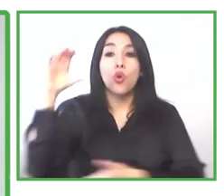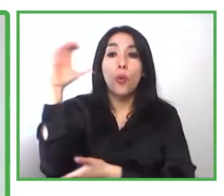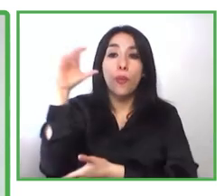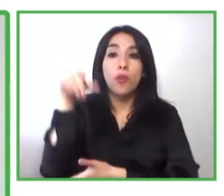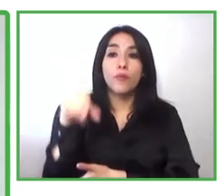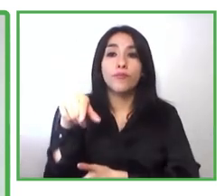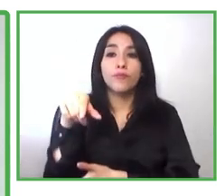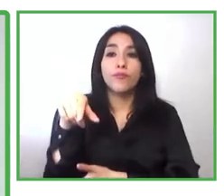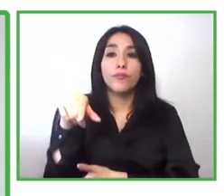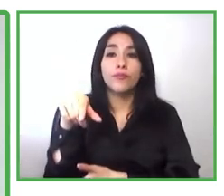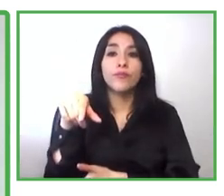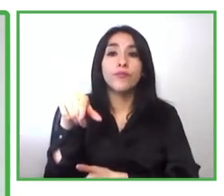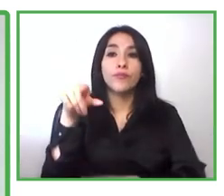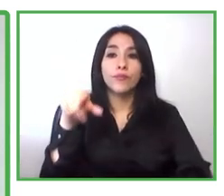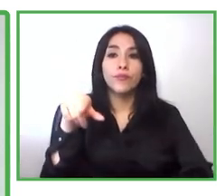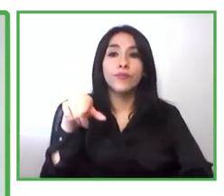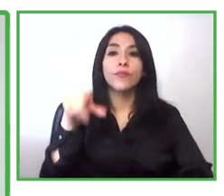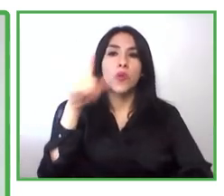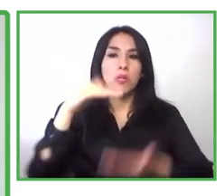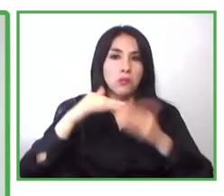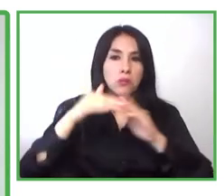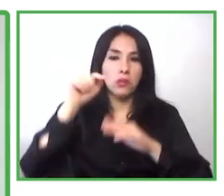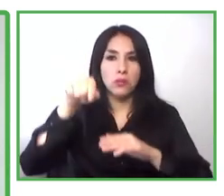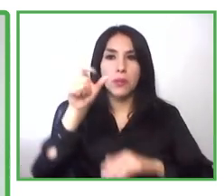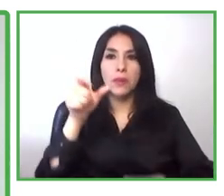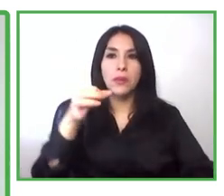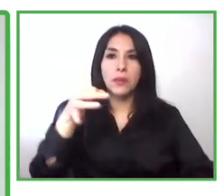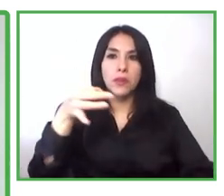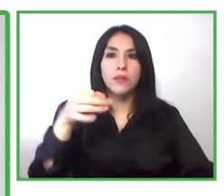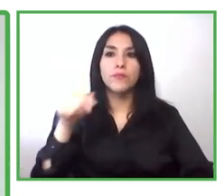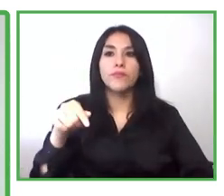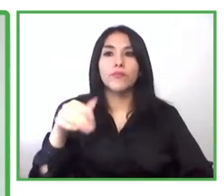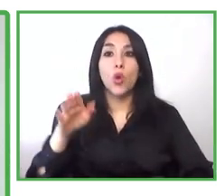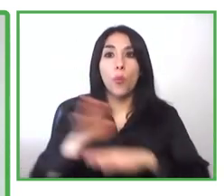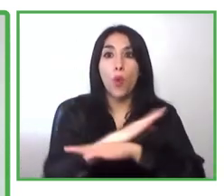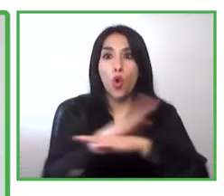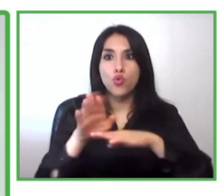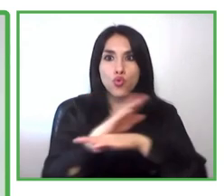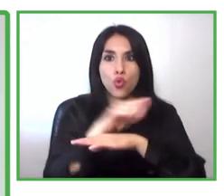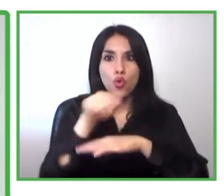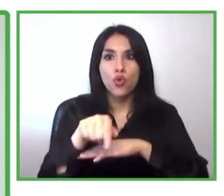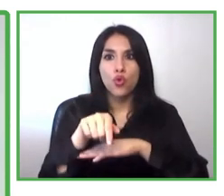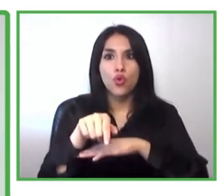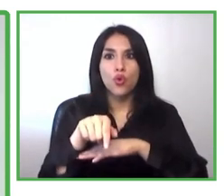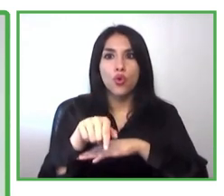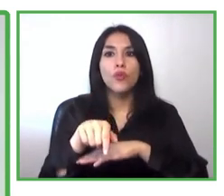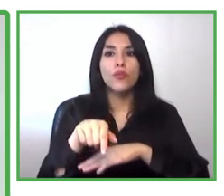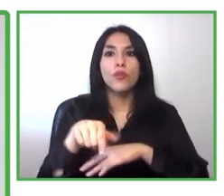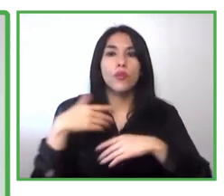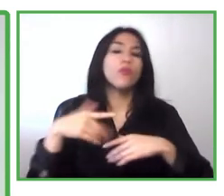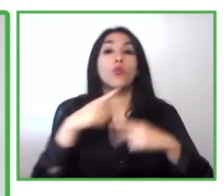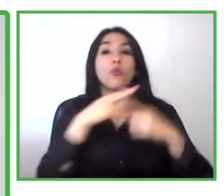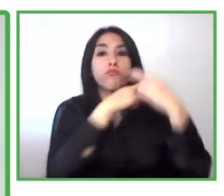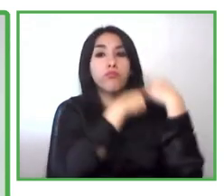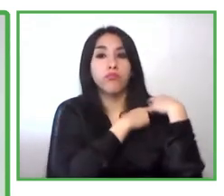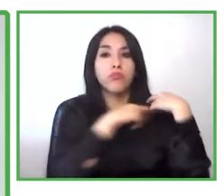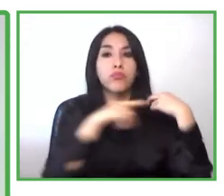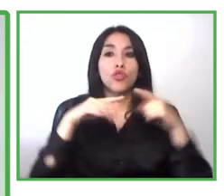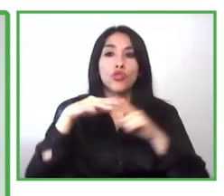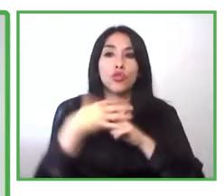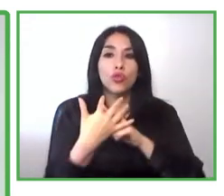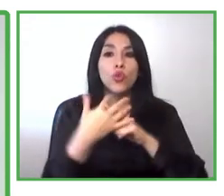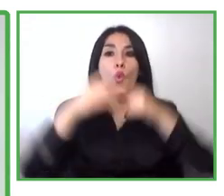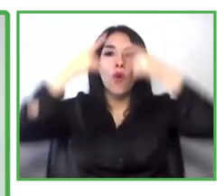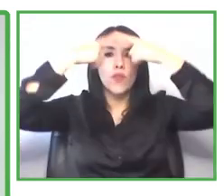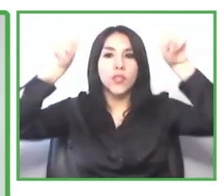stampa of san pablo who on pablo he's economist and he's specialized in social responsibility at the university of the andes